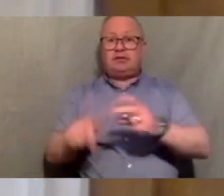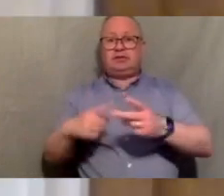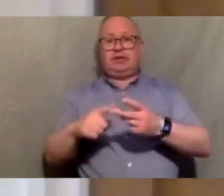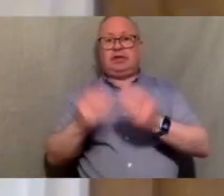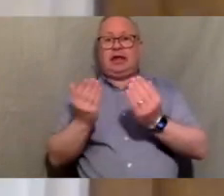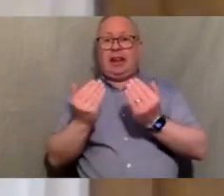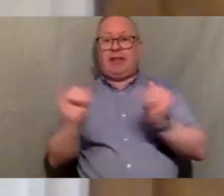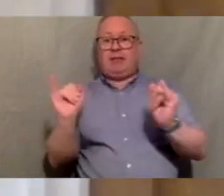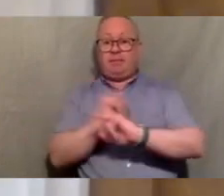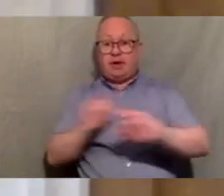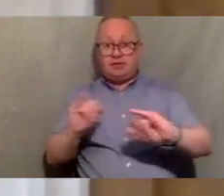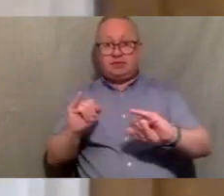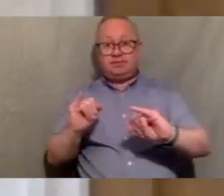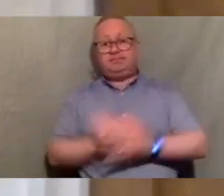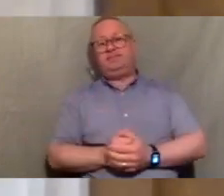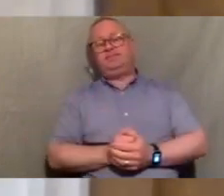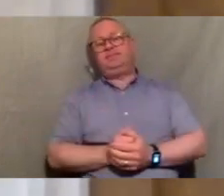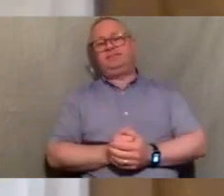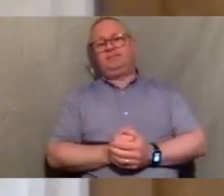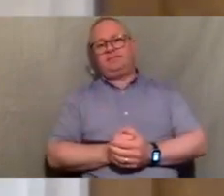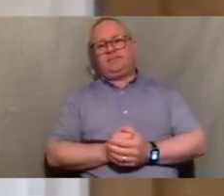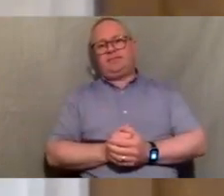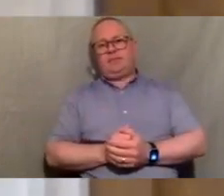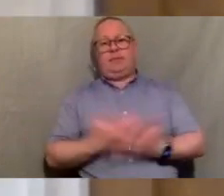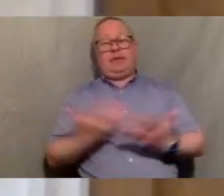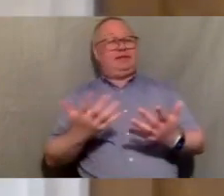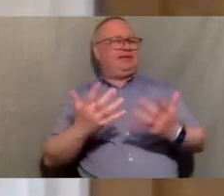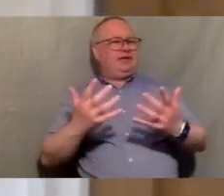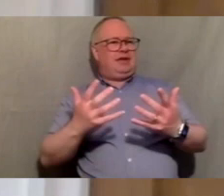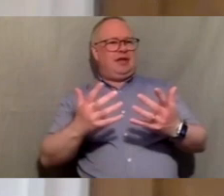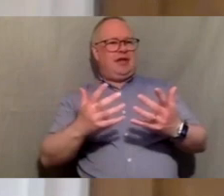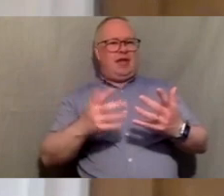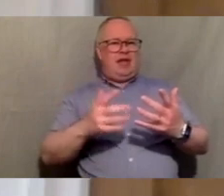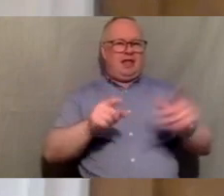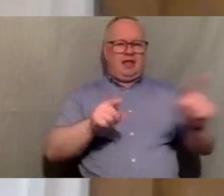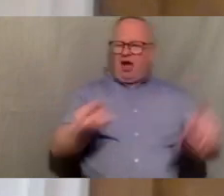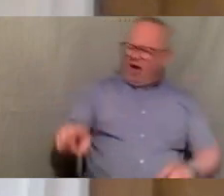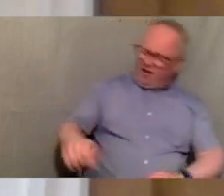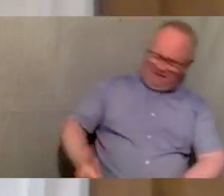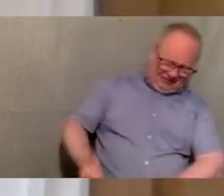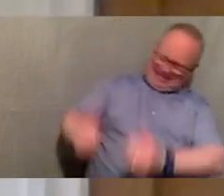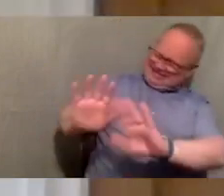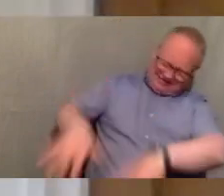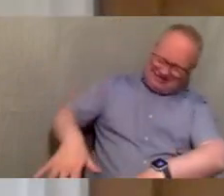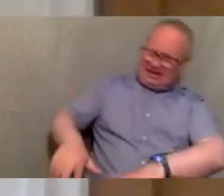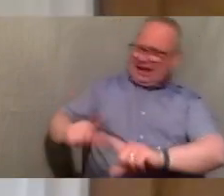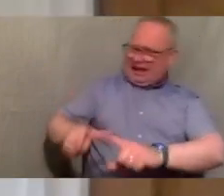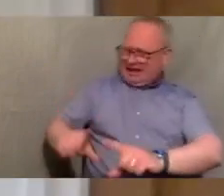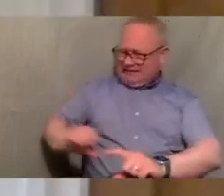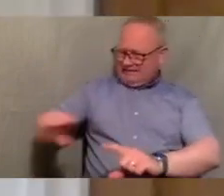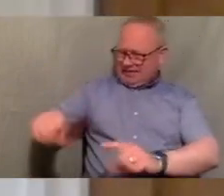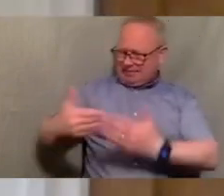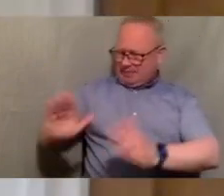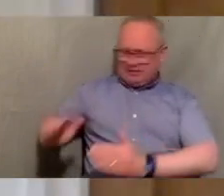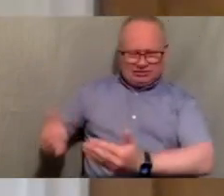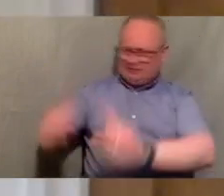climate emergency um but not to worry the west has told these countries it's true you can't invest in public services but